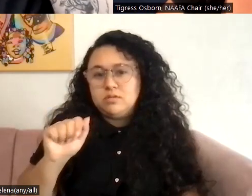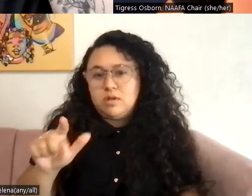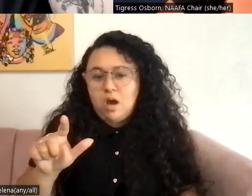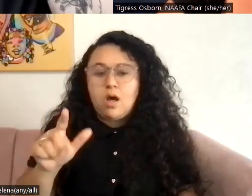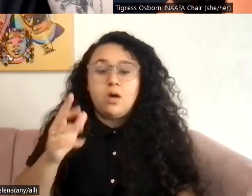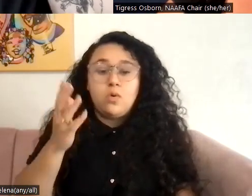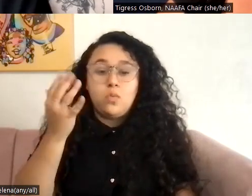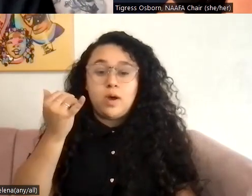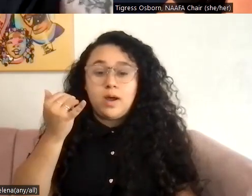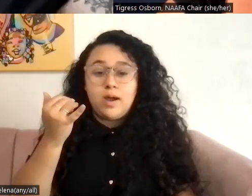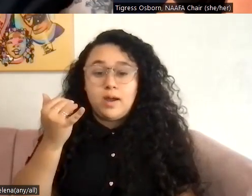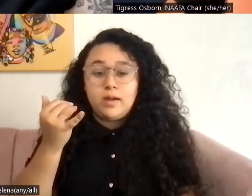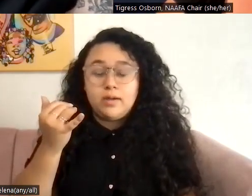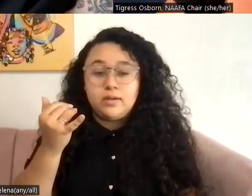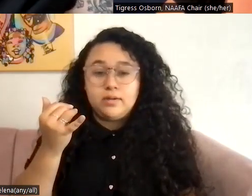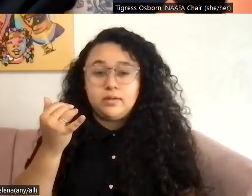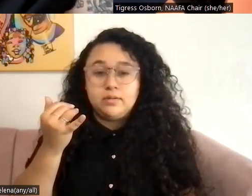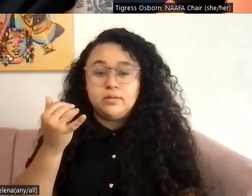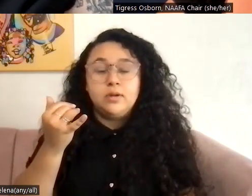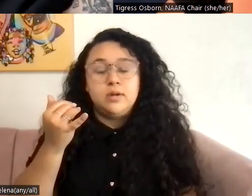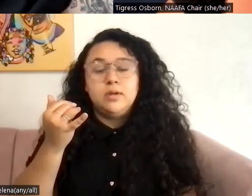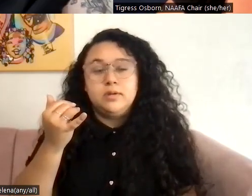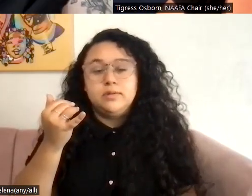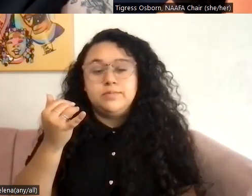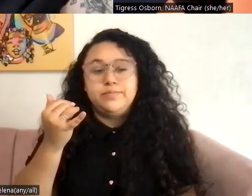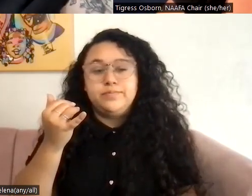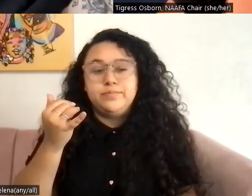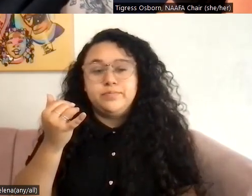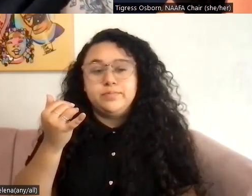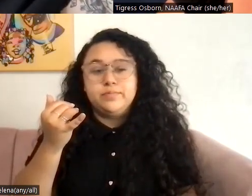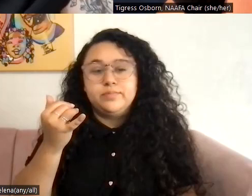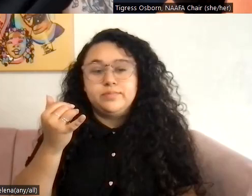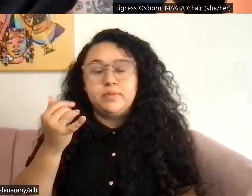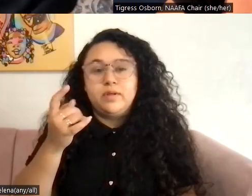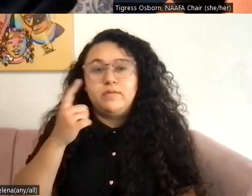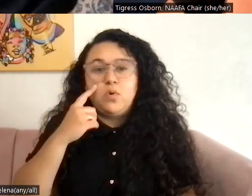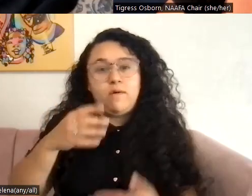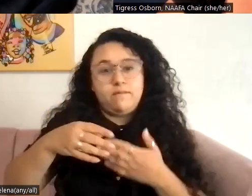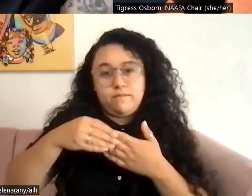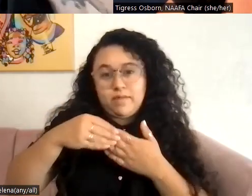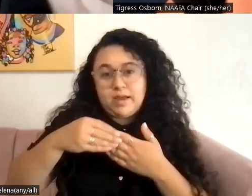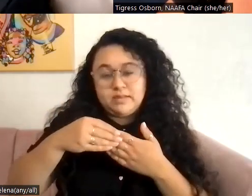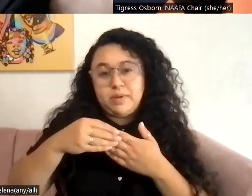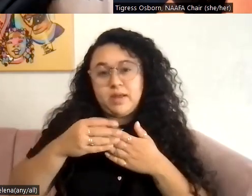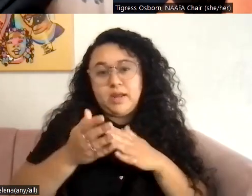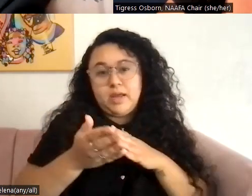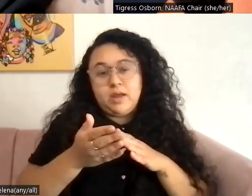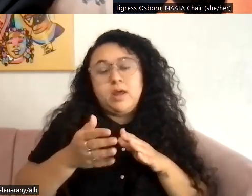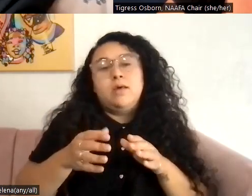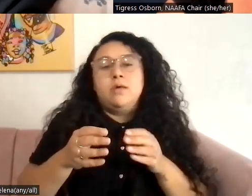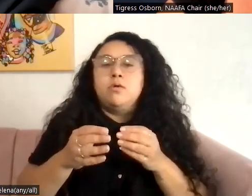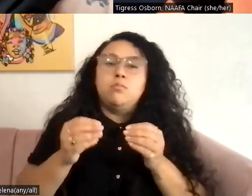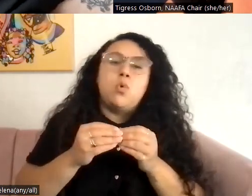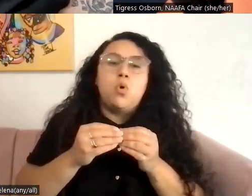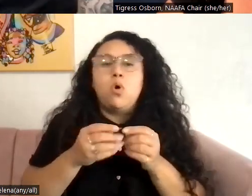I have found with, um, flexibility and getting back there is the wider you can spread your